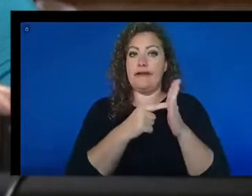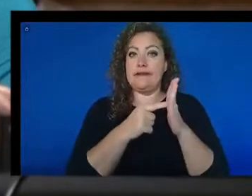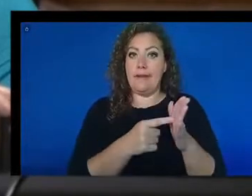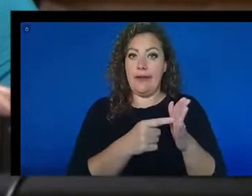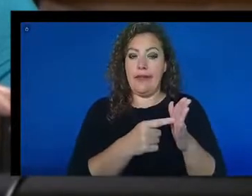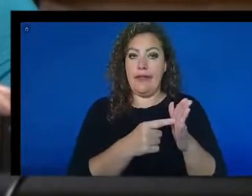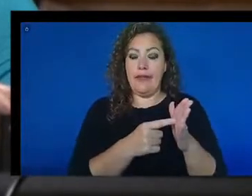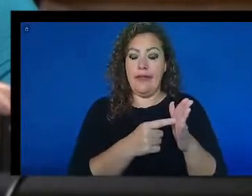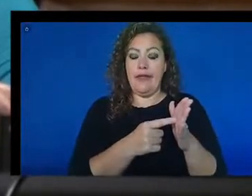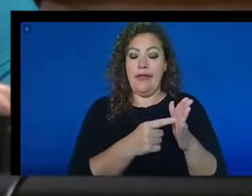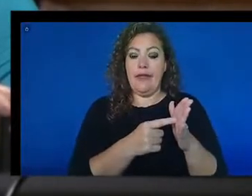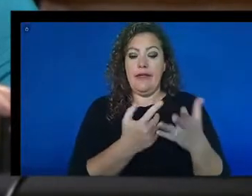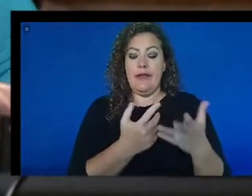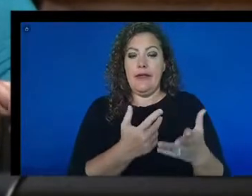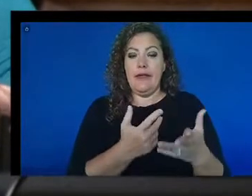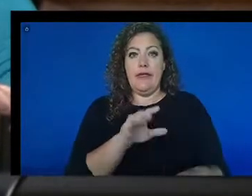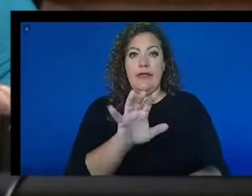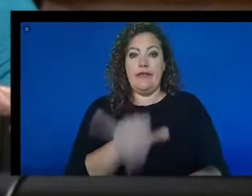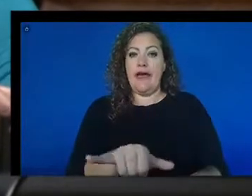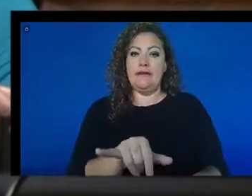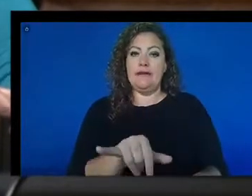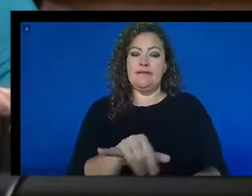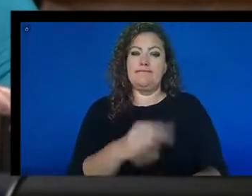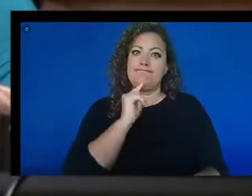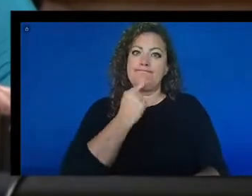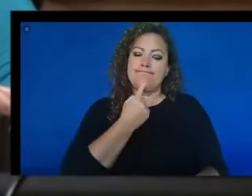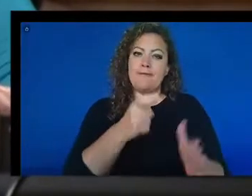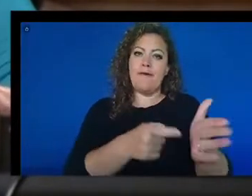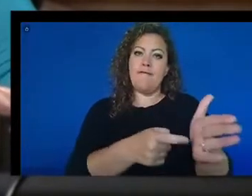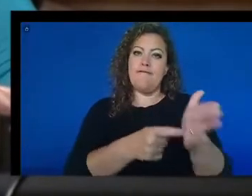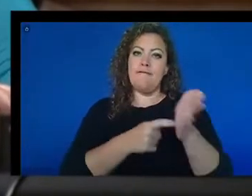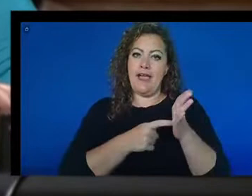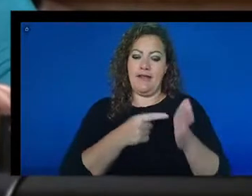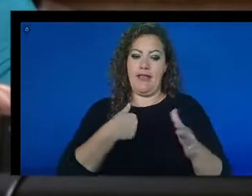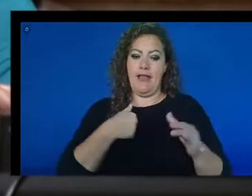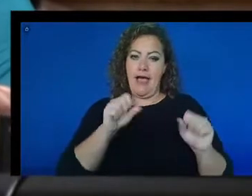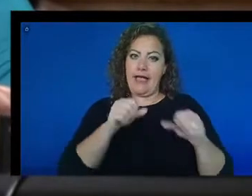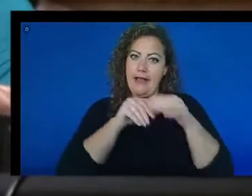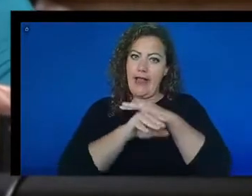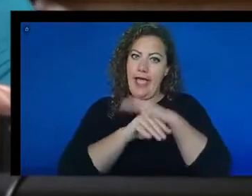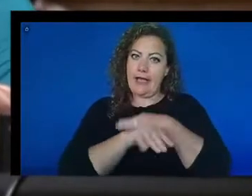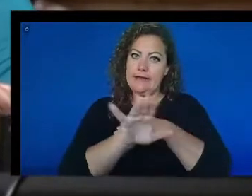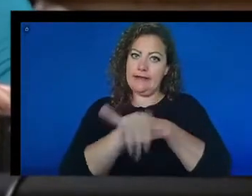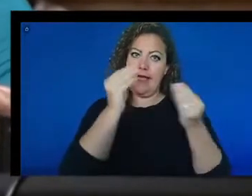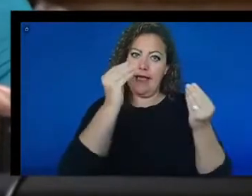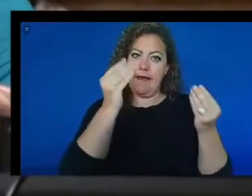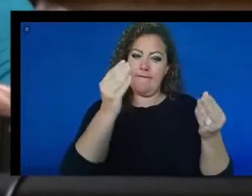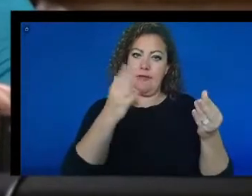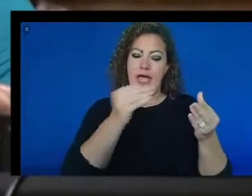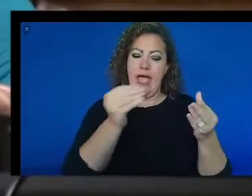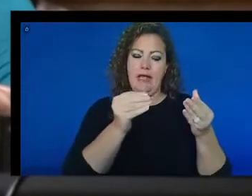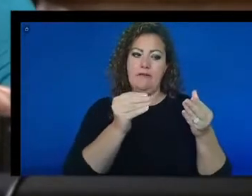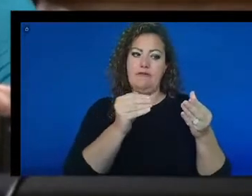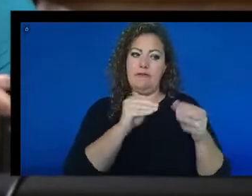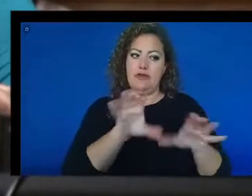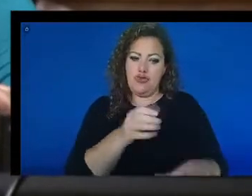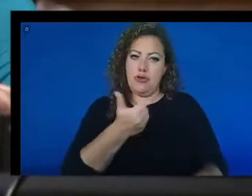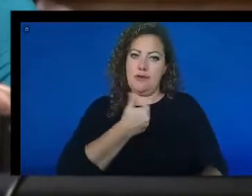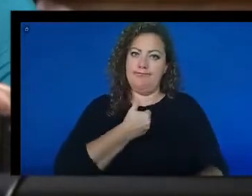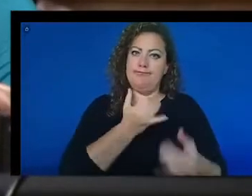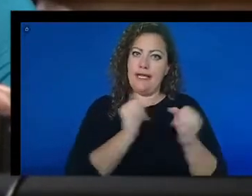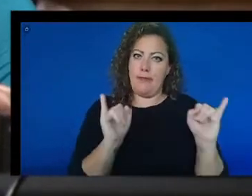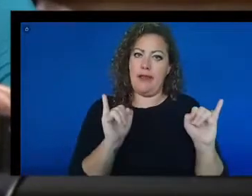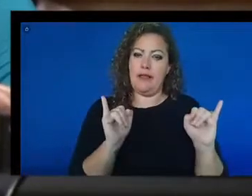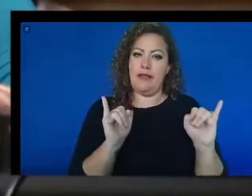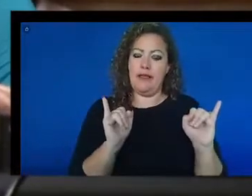it's vital that I would have that access to that information and be able to complete it independently. Things